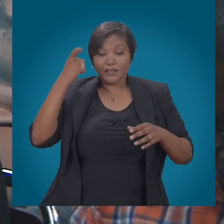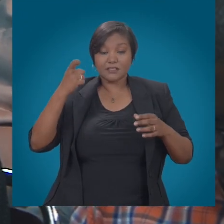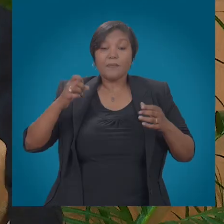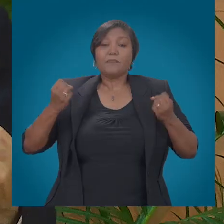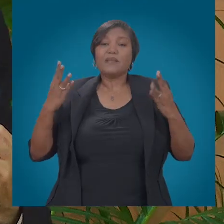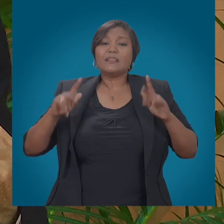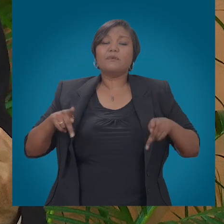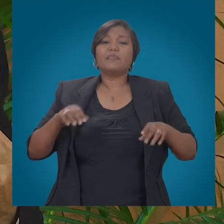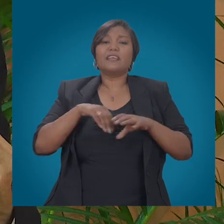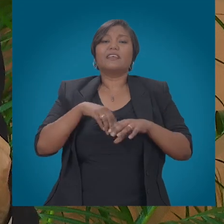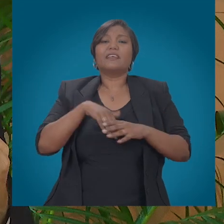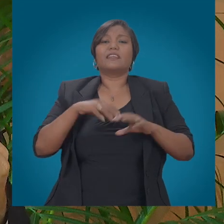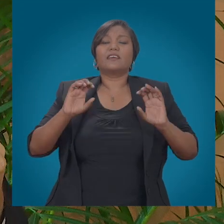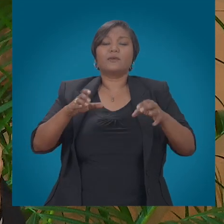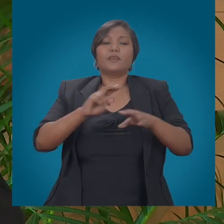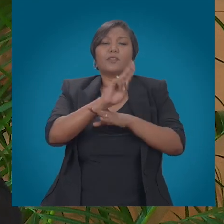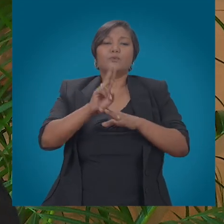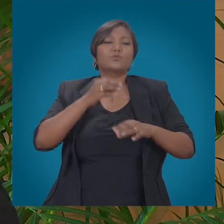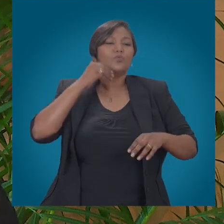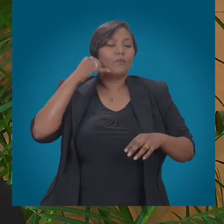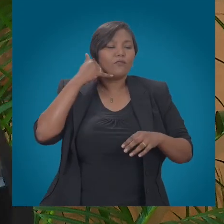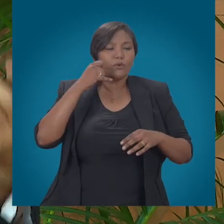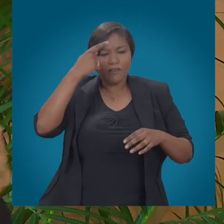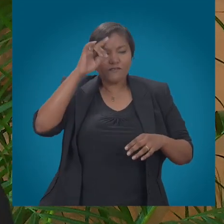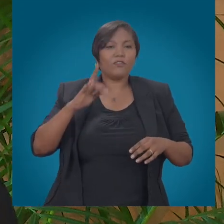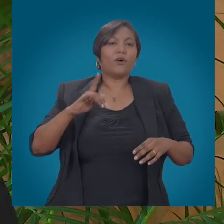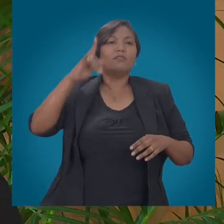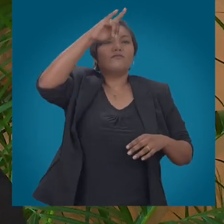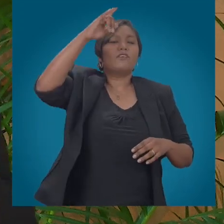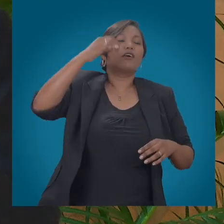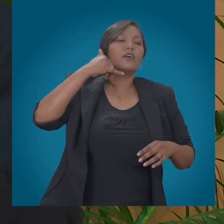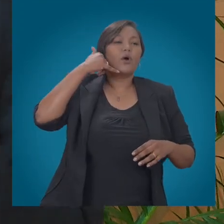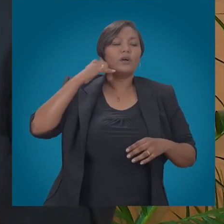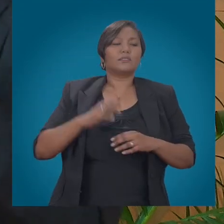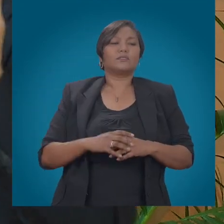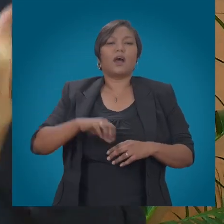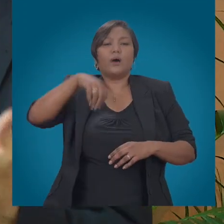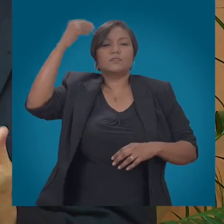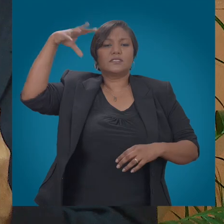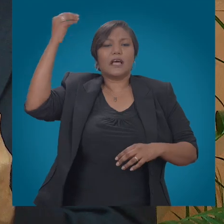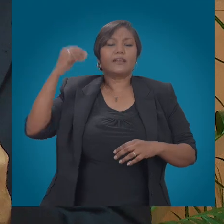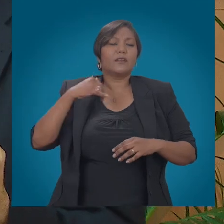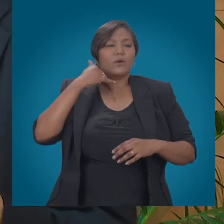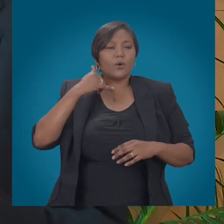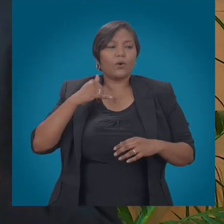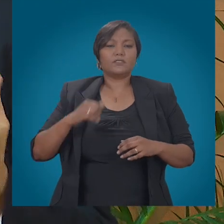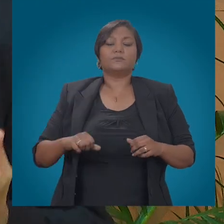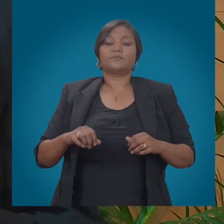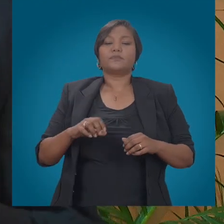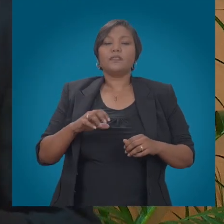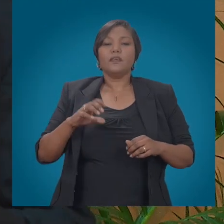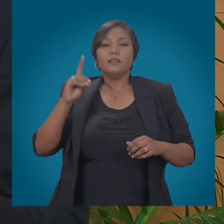Mr. Gehry challenges the notion of the internet as an alternate world of unfettered freedoms, stressing that the same rules and regulations which